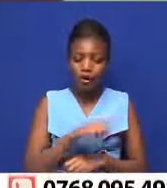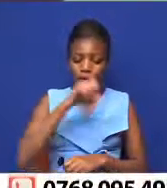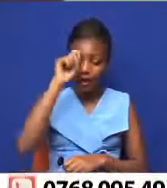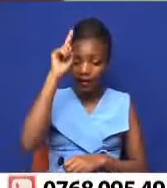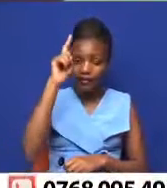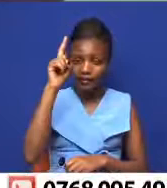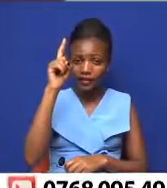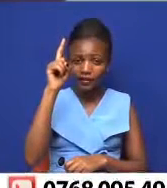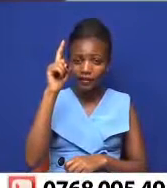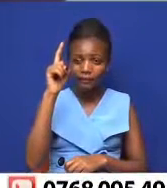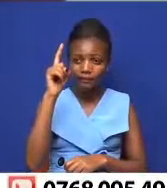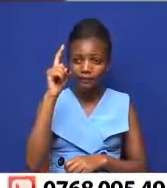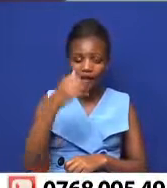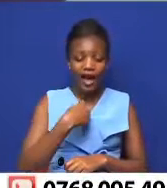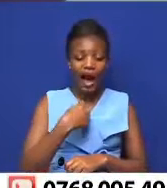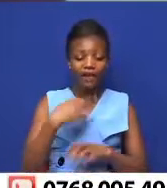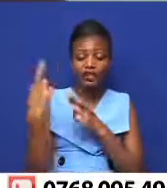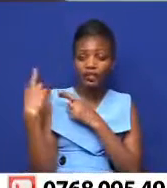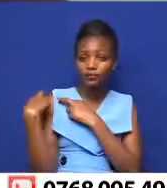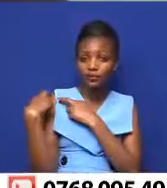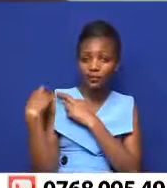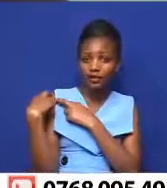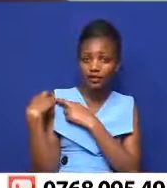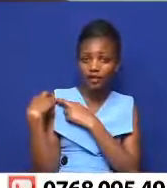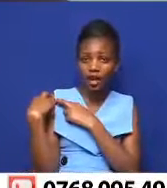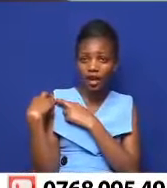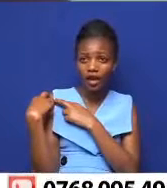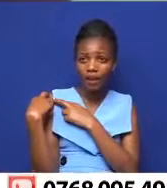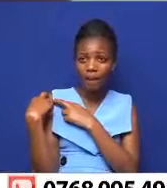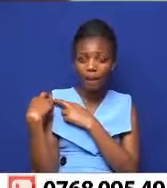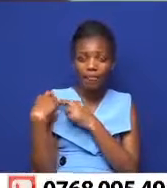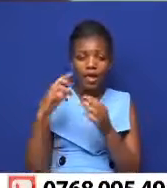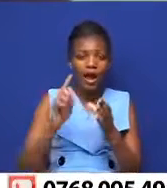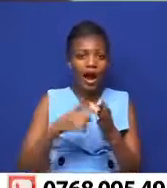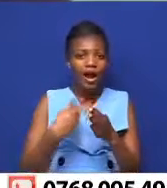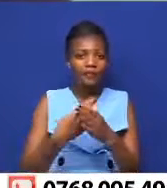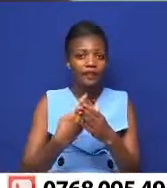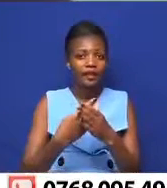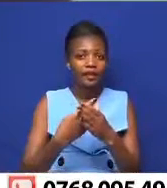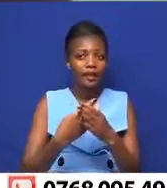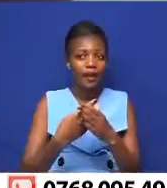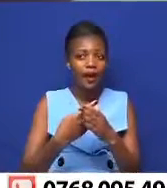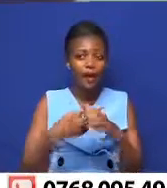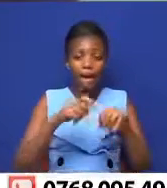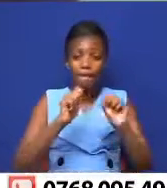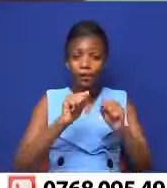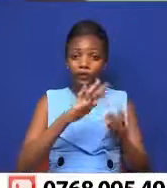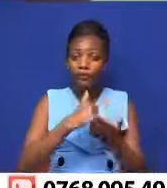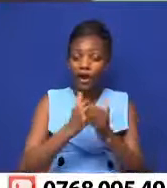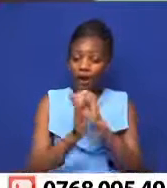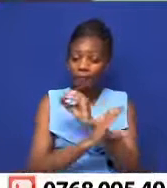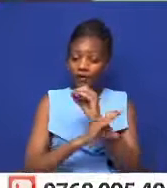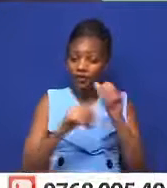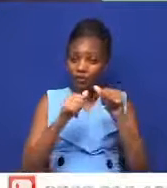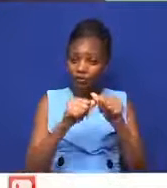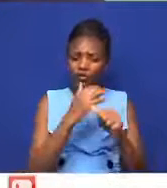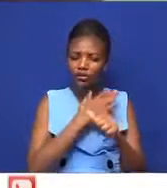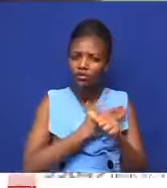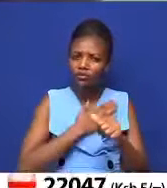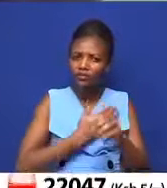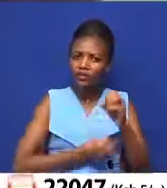that he still has a role that he will be playing that has the word supreme in it. Could you kindly explain that to us?